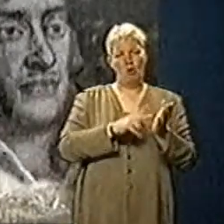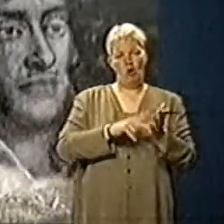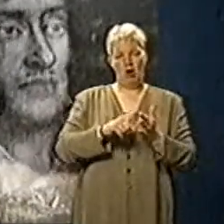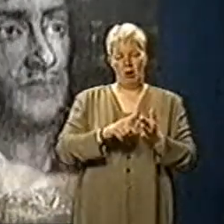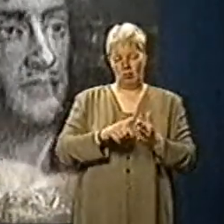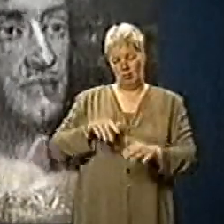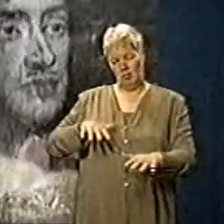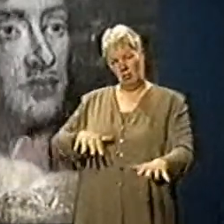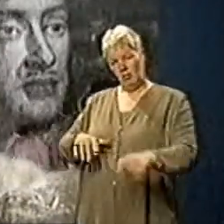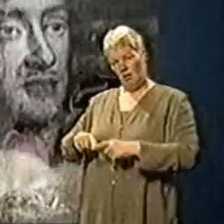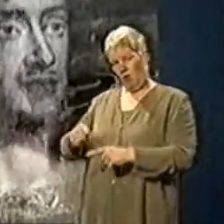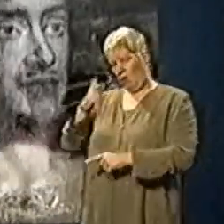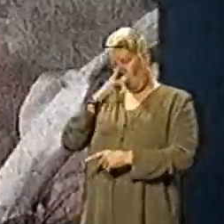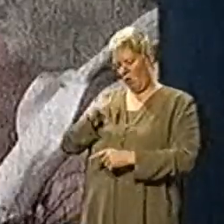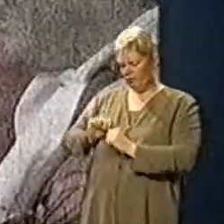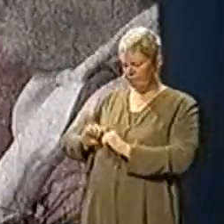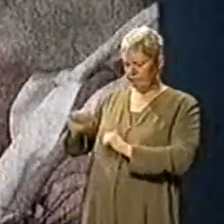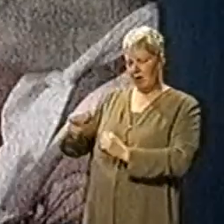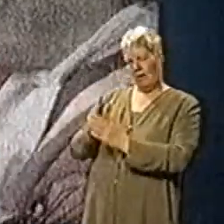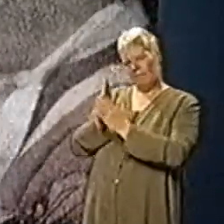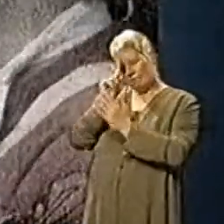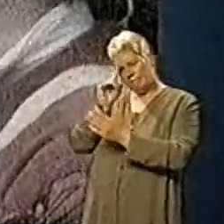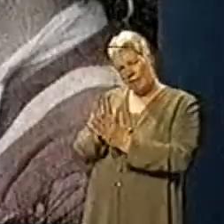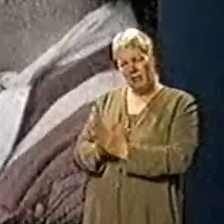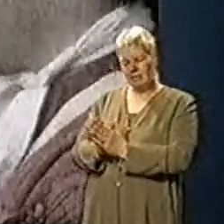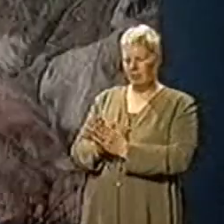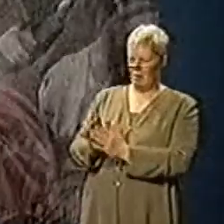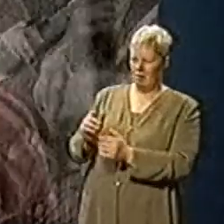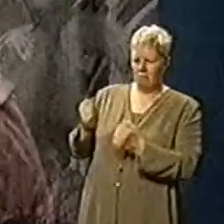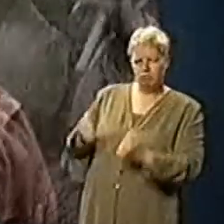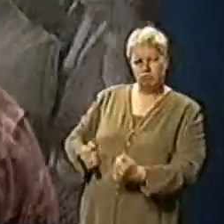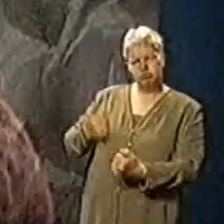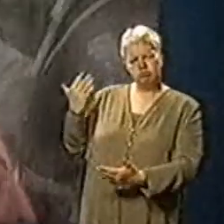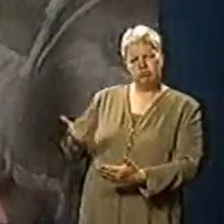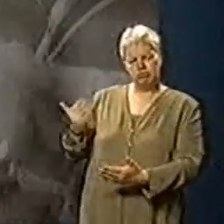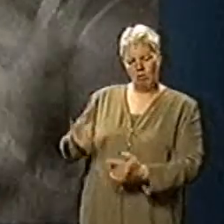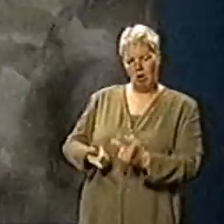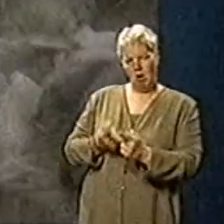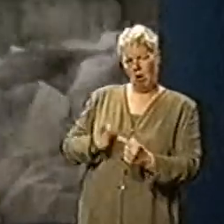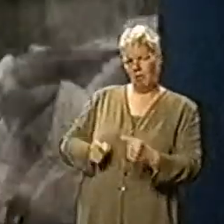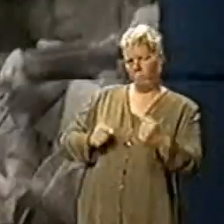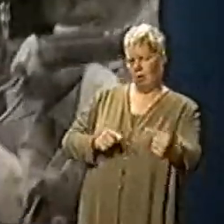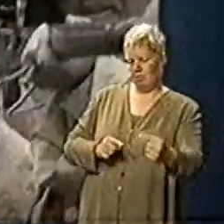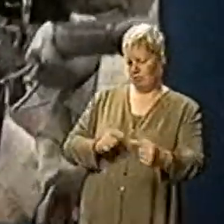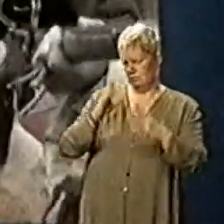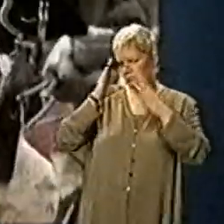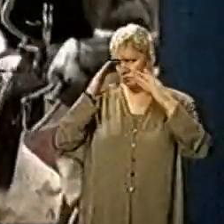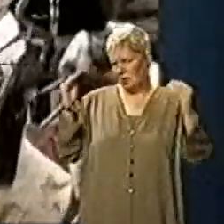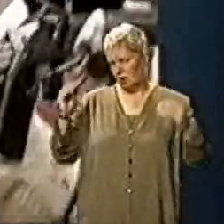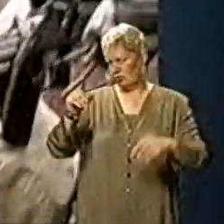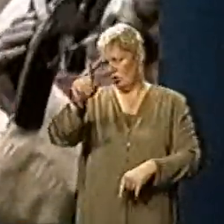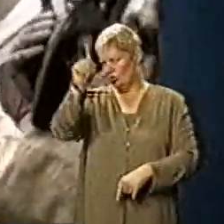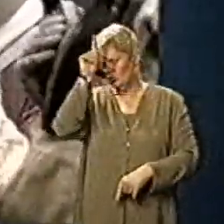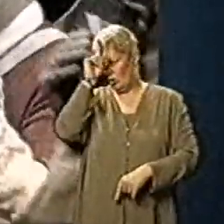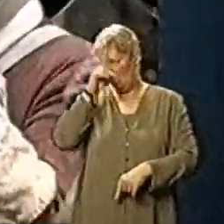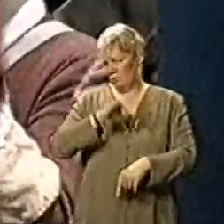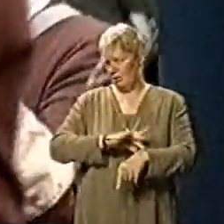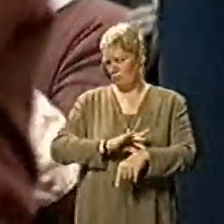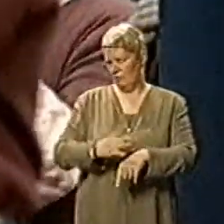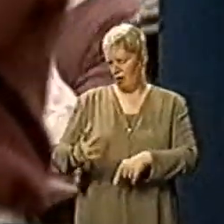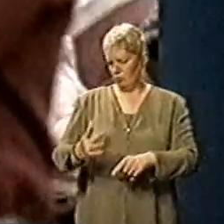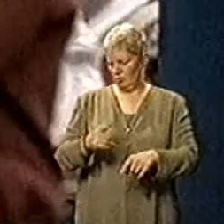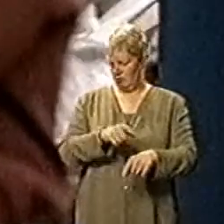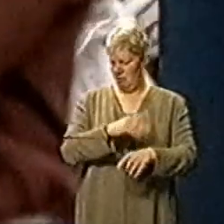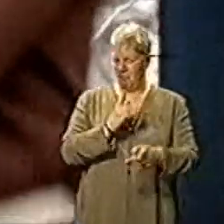old world of faith and fervour. The other, Dutch and German professionals, were part of a modern war